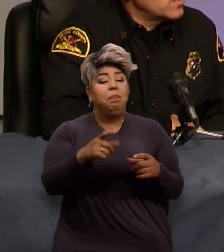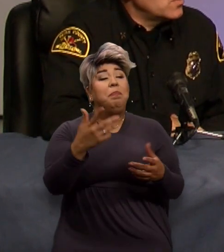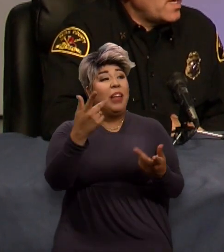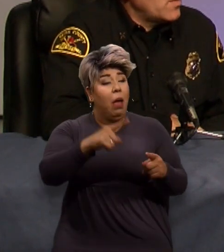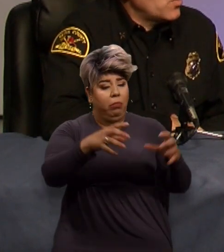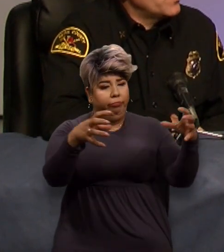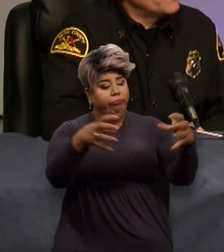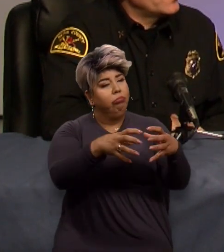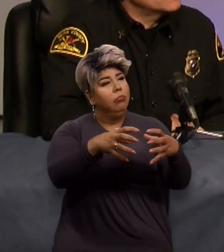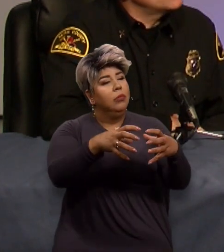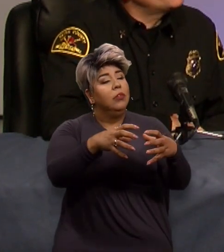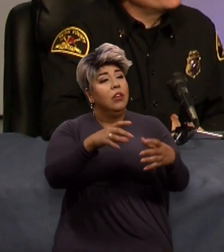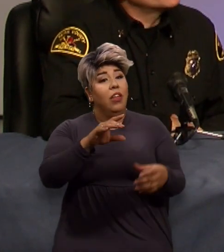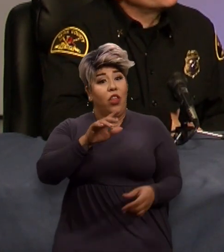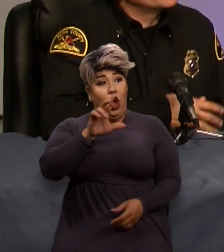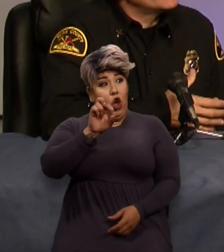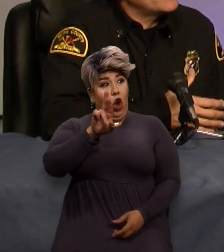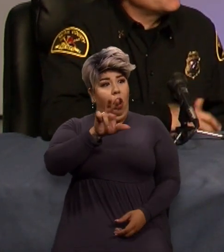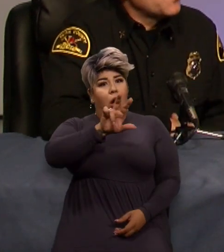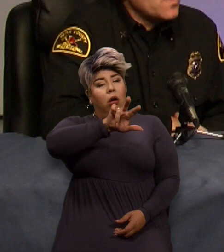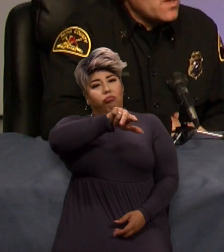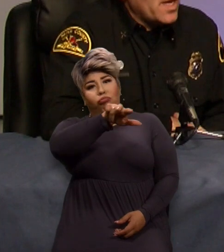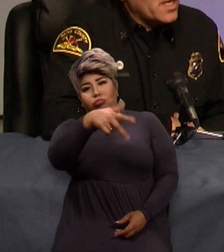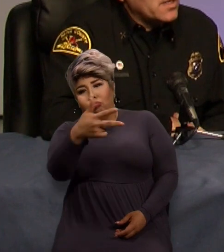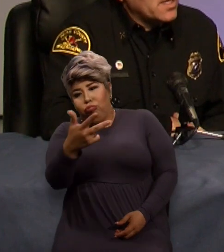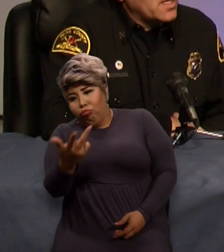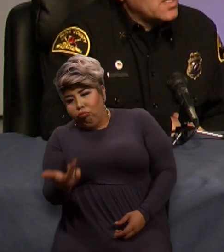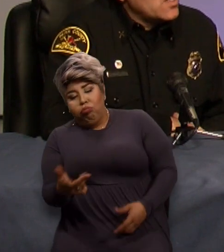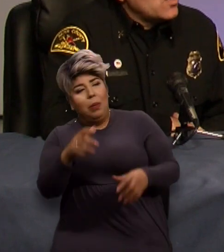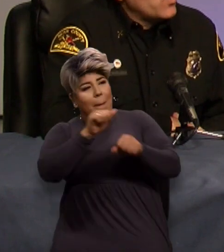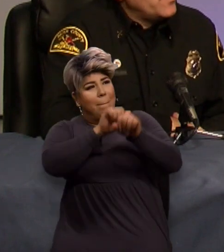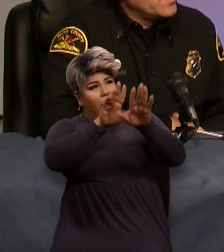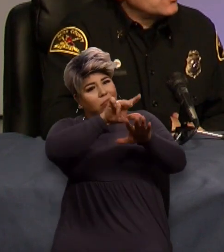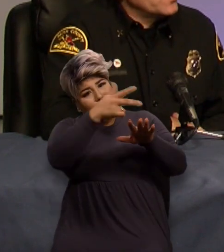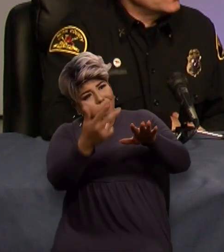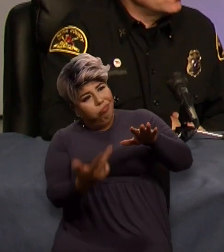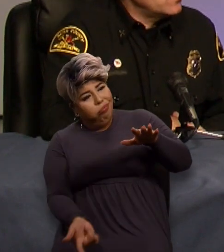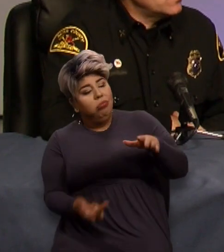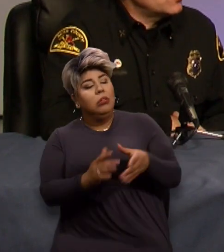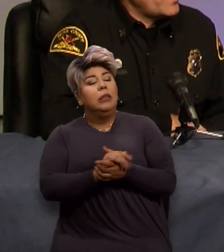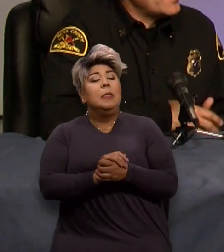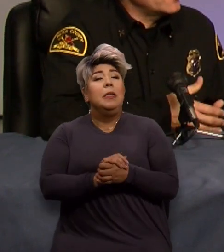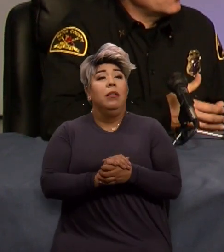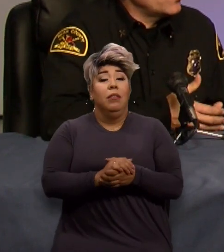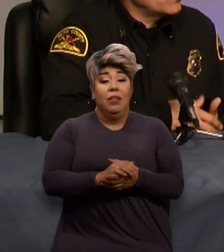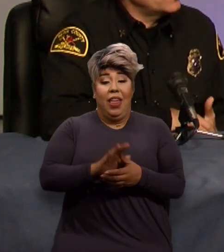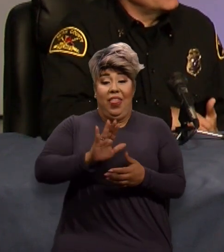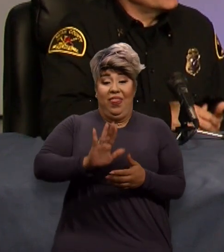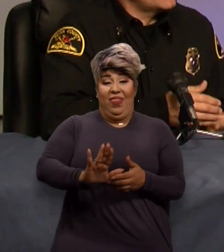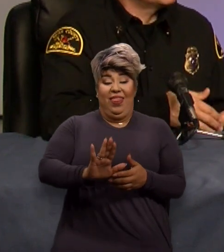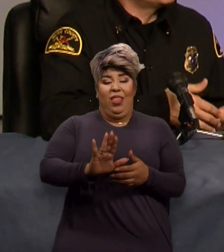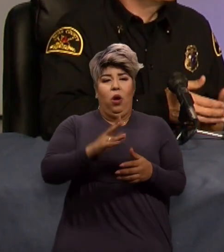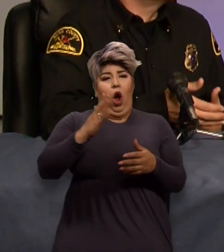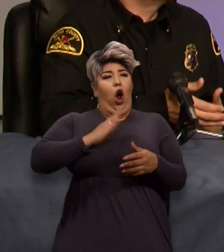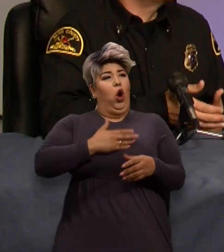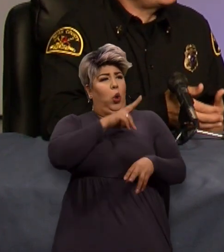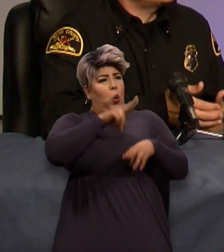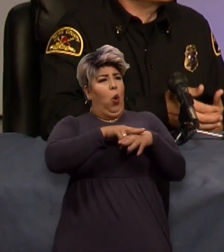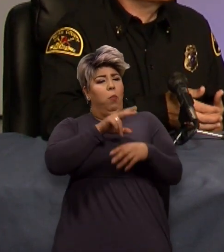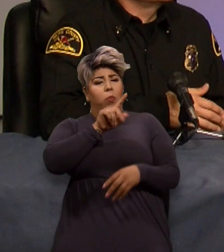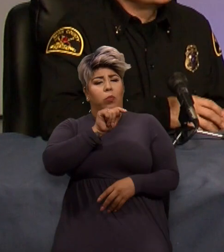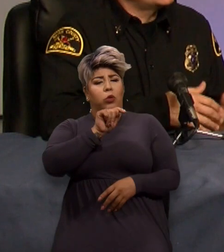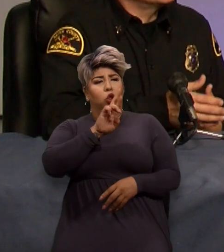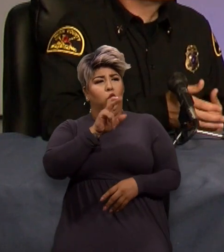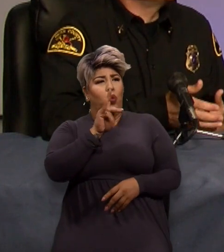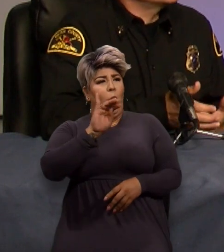individuals who had rolled their vehicle 500 feet down. And with the traditional tracking, we were only able to put it to a